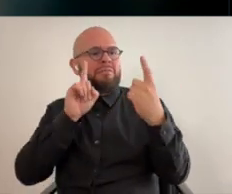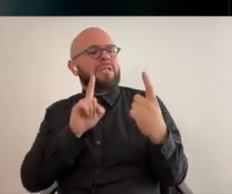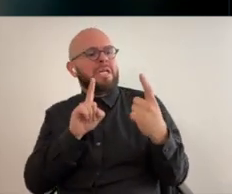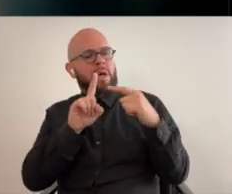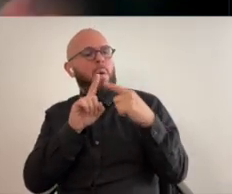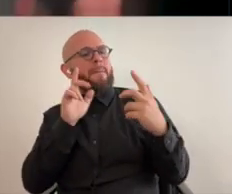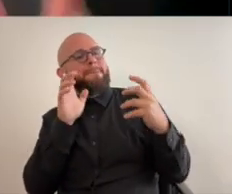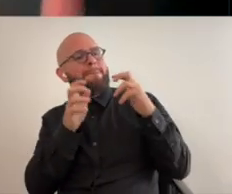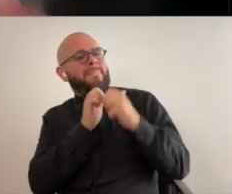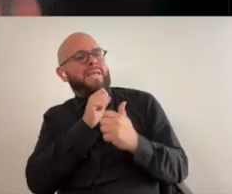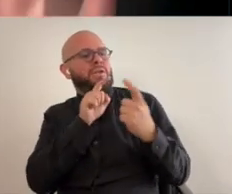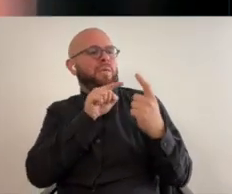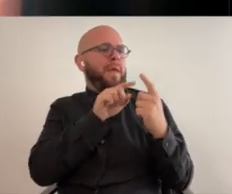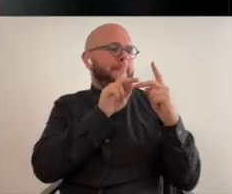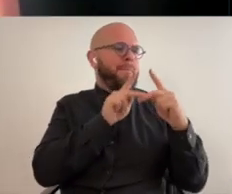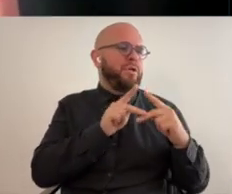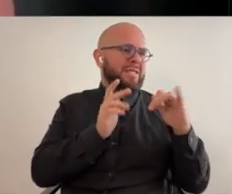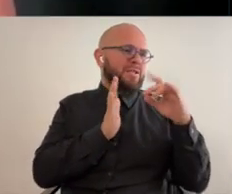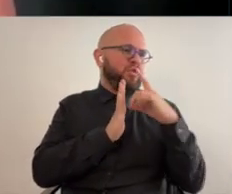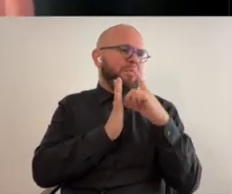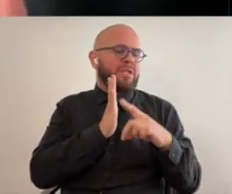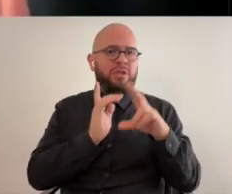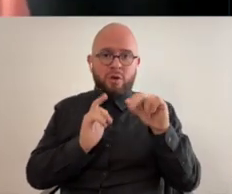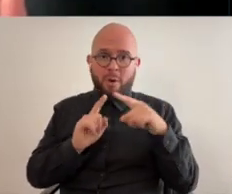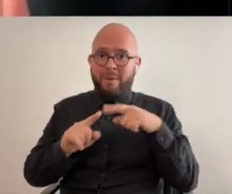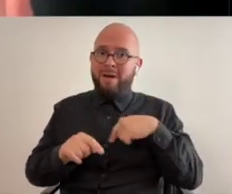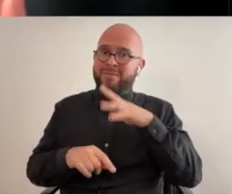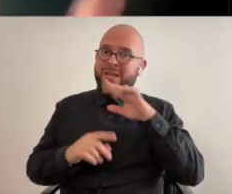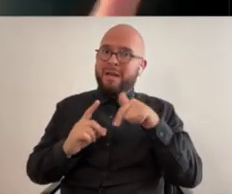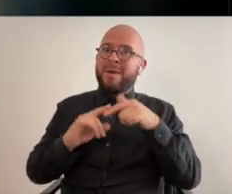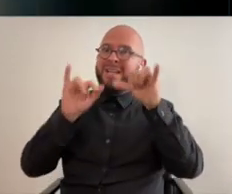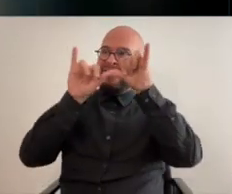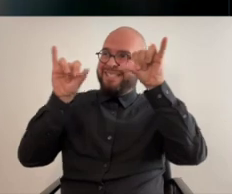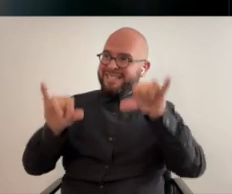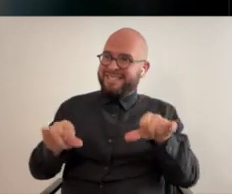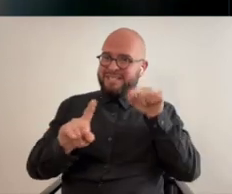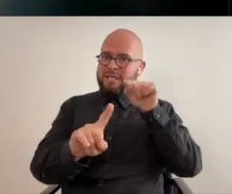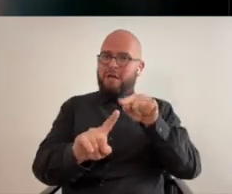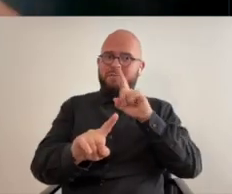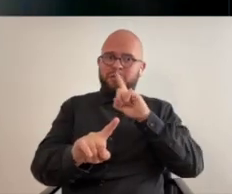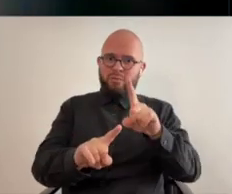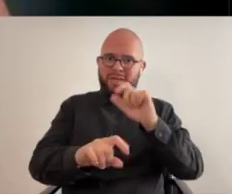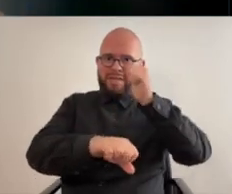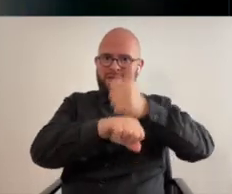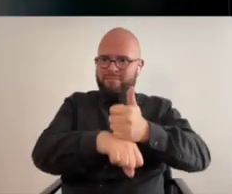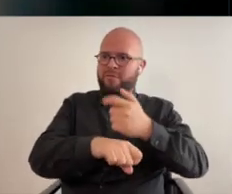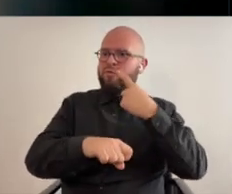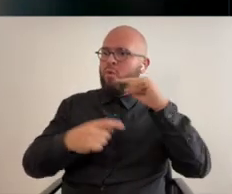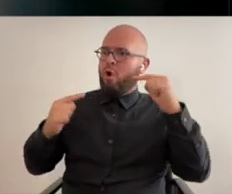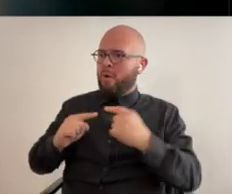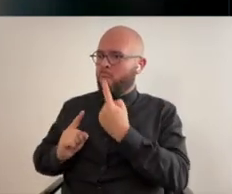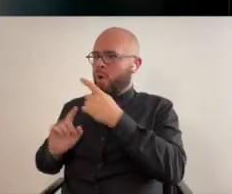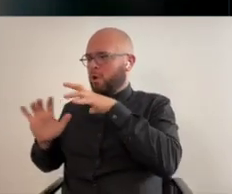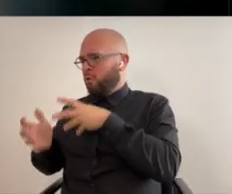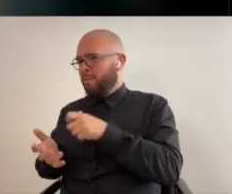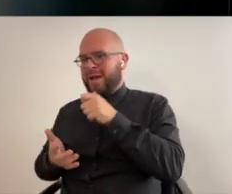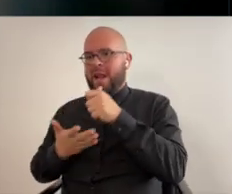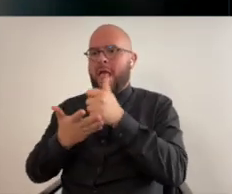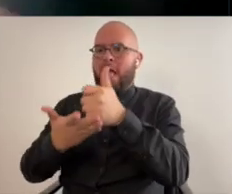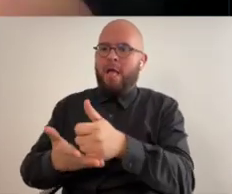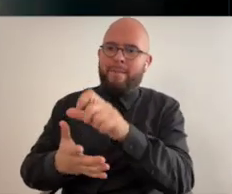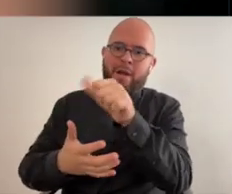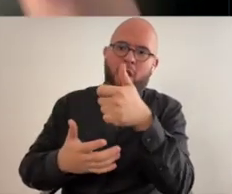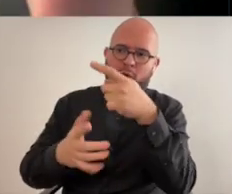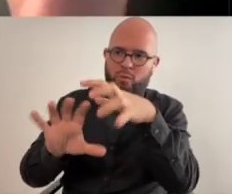they think discrimination is one person being mean to another whereas what i'm talking about is a system that is built to harm one group